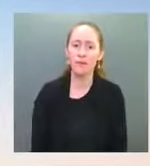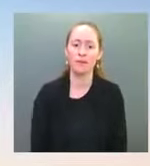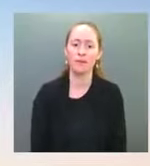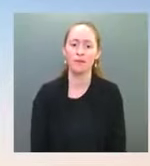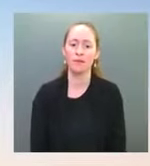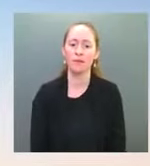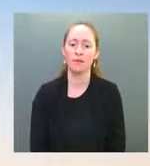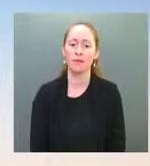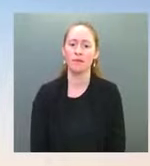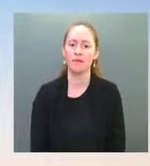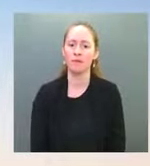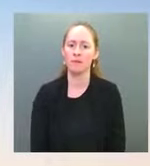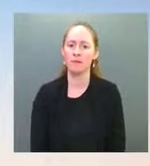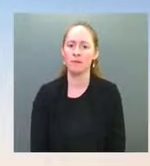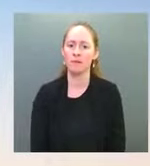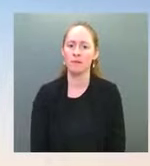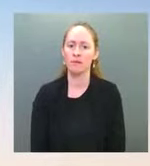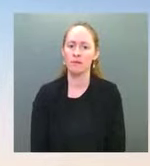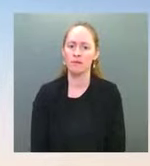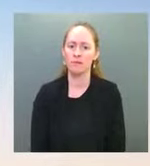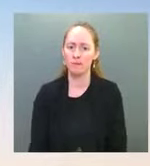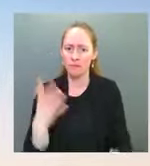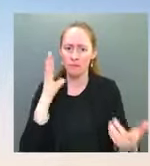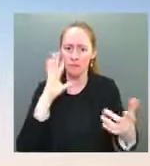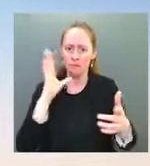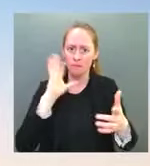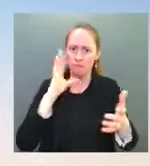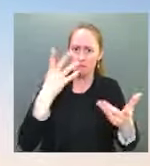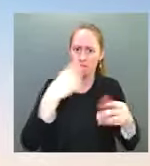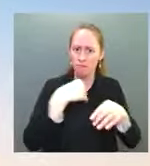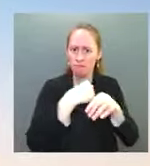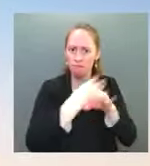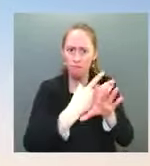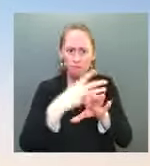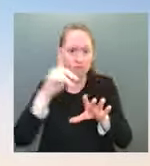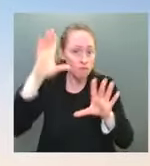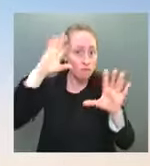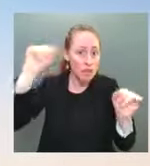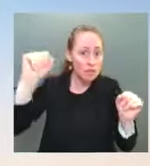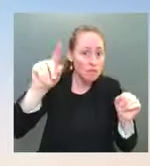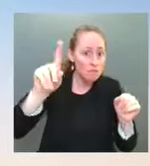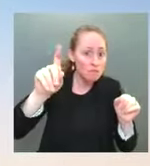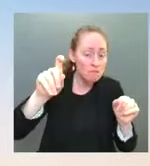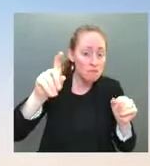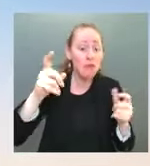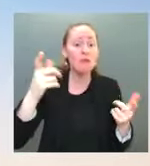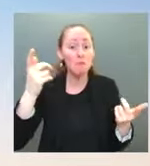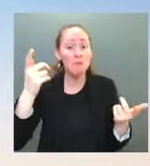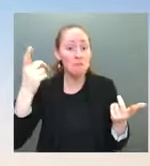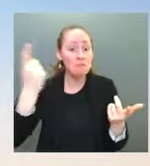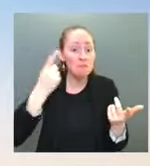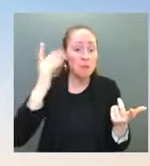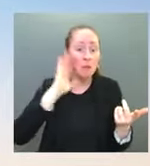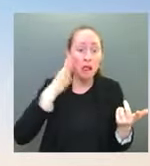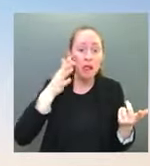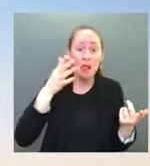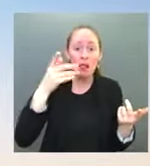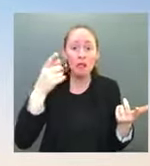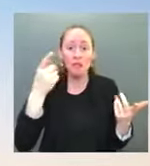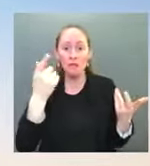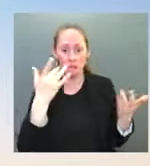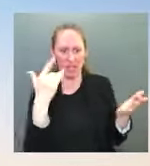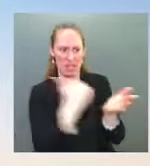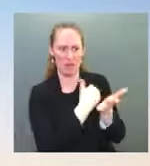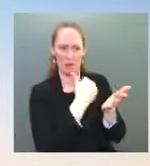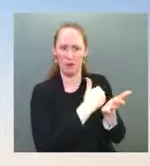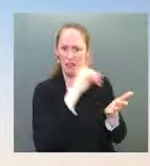Right. And also, what expectations are there for his new administration, too? I don't have a prediction of a call at this point in